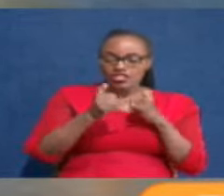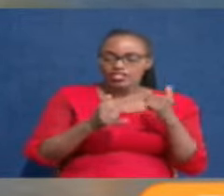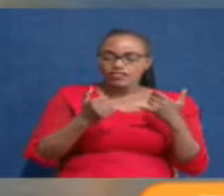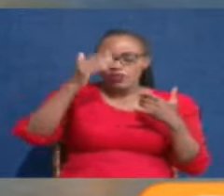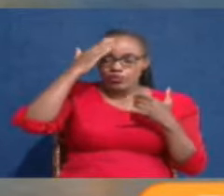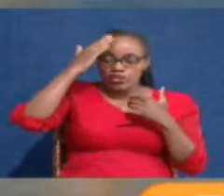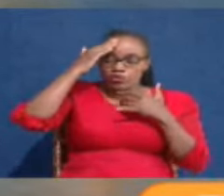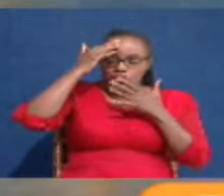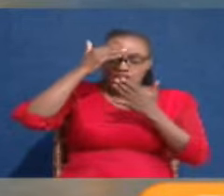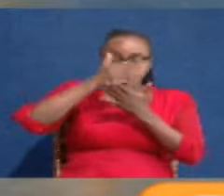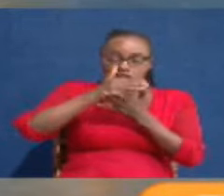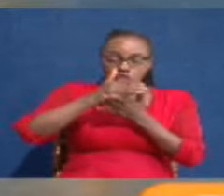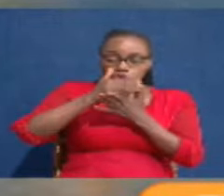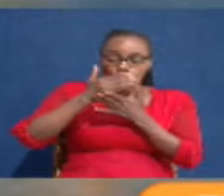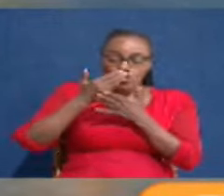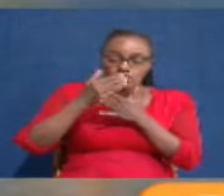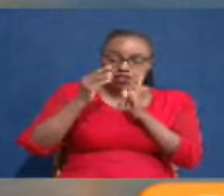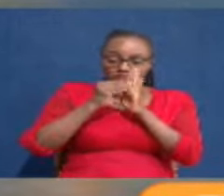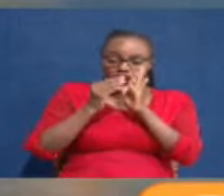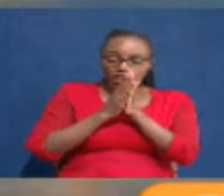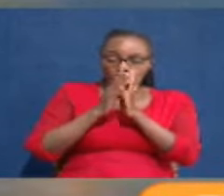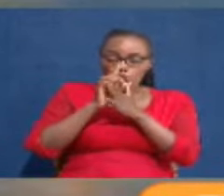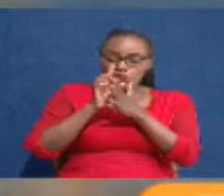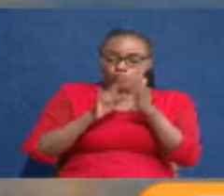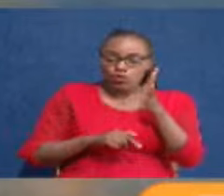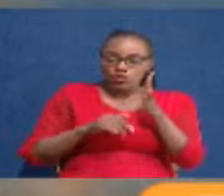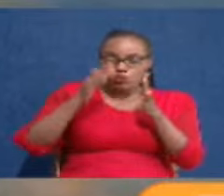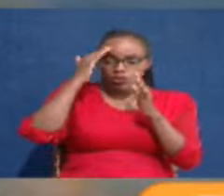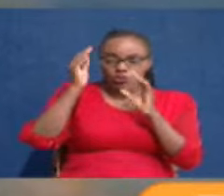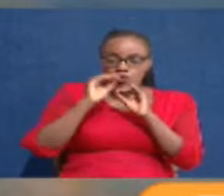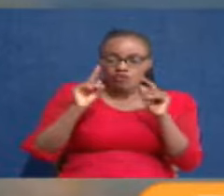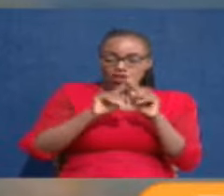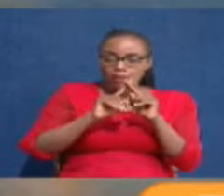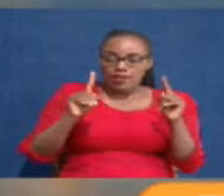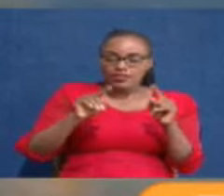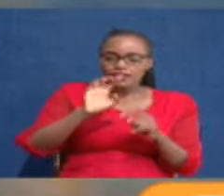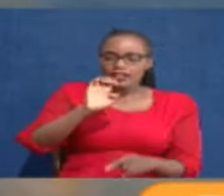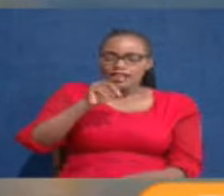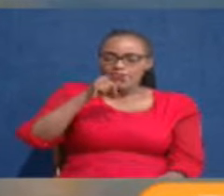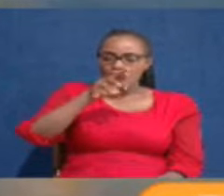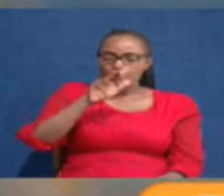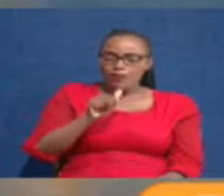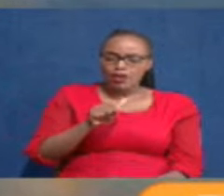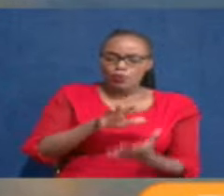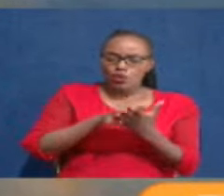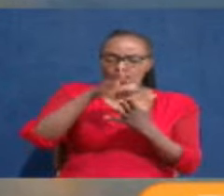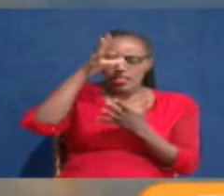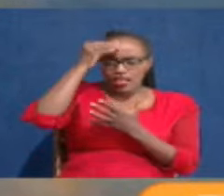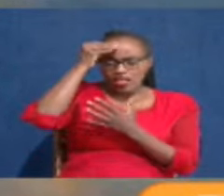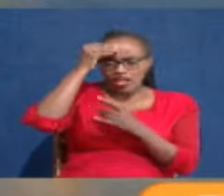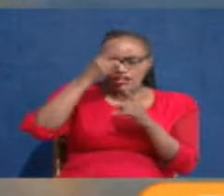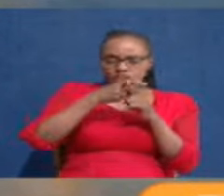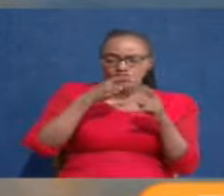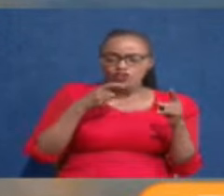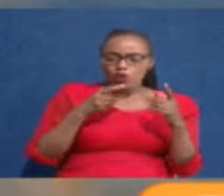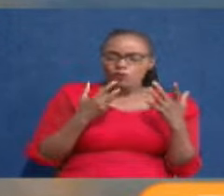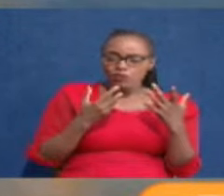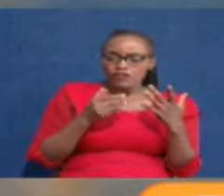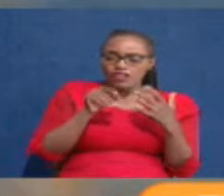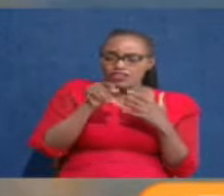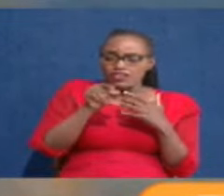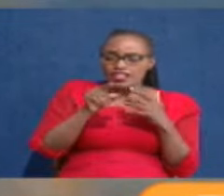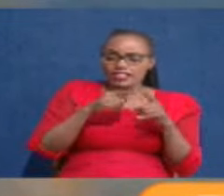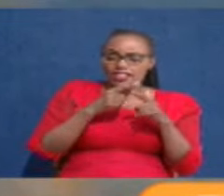the actual record is but eventually what happened is that APRA we learned from their prize release